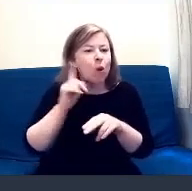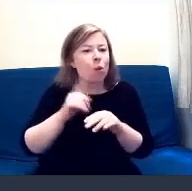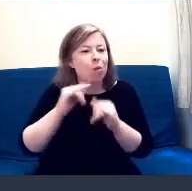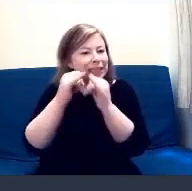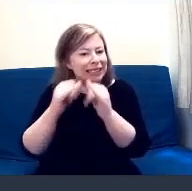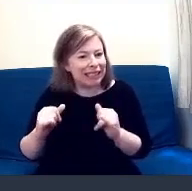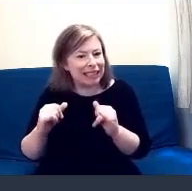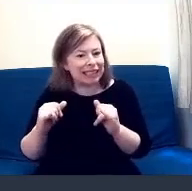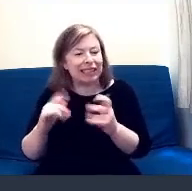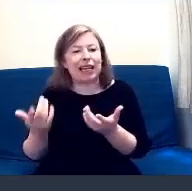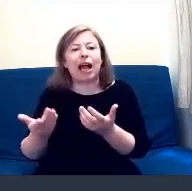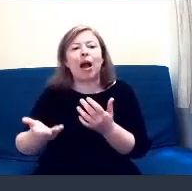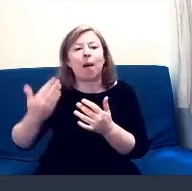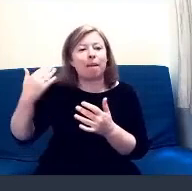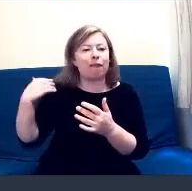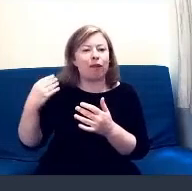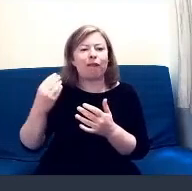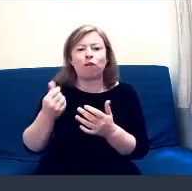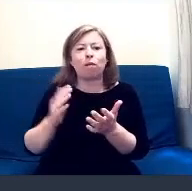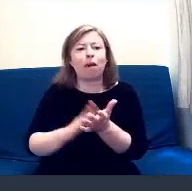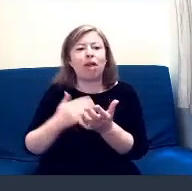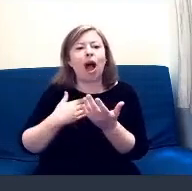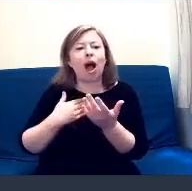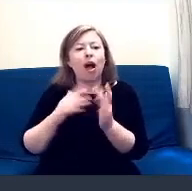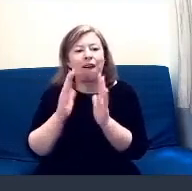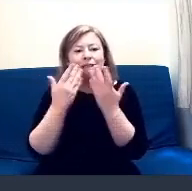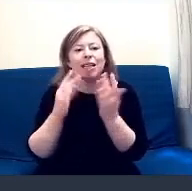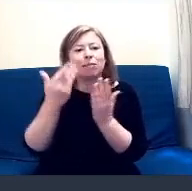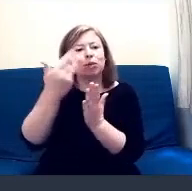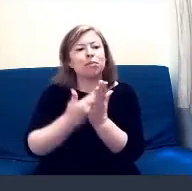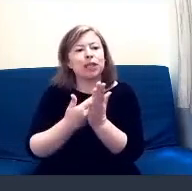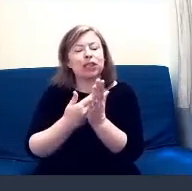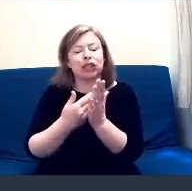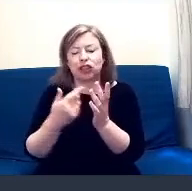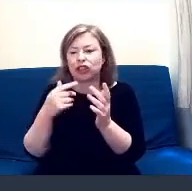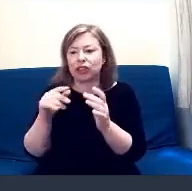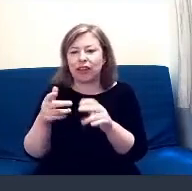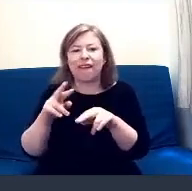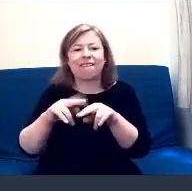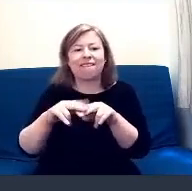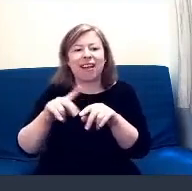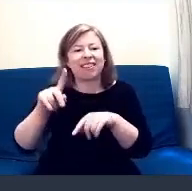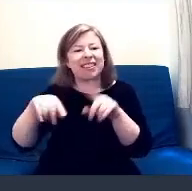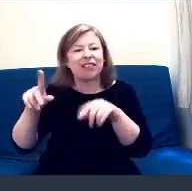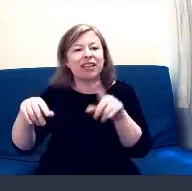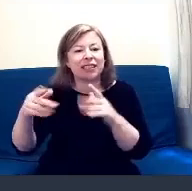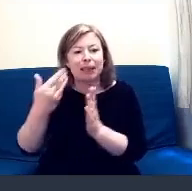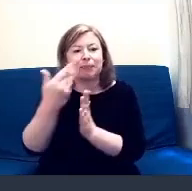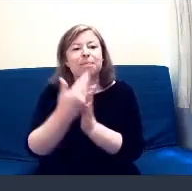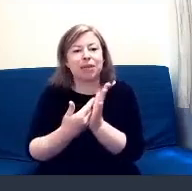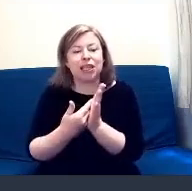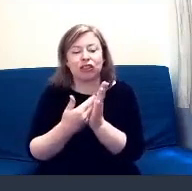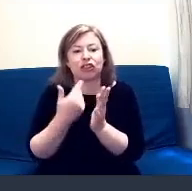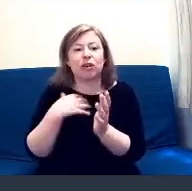5 page over the last few months that have came back to help us do some more for the week